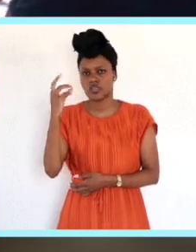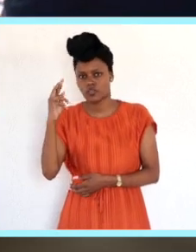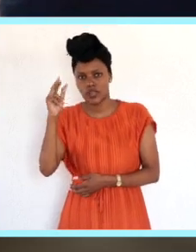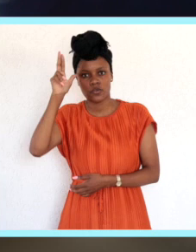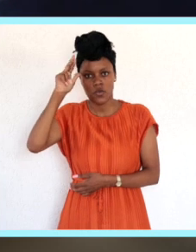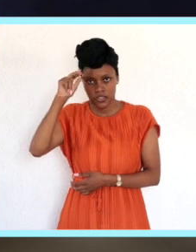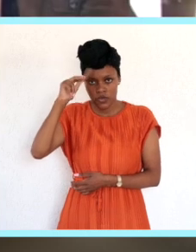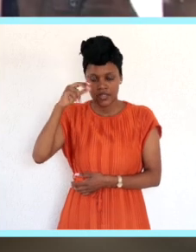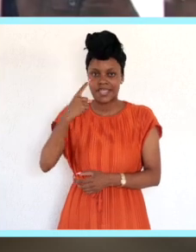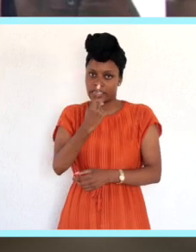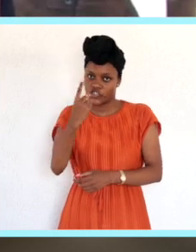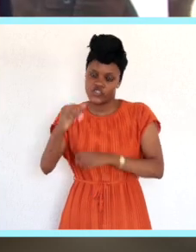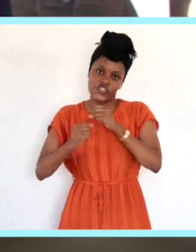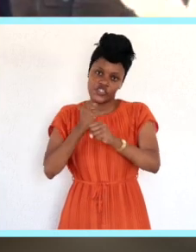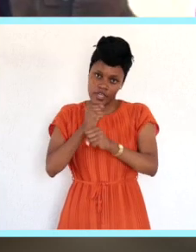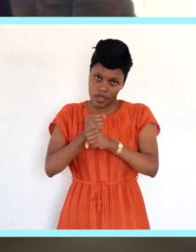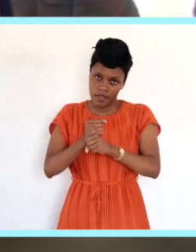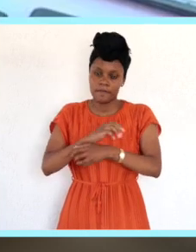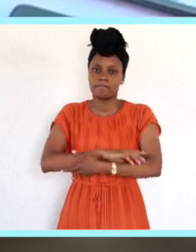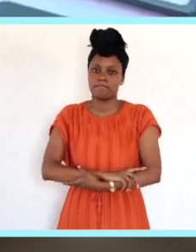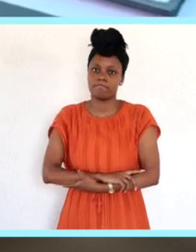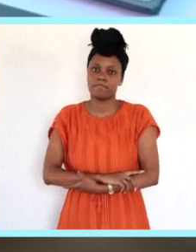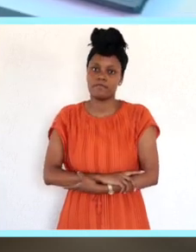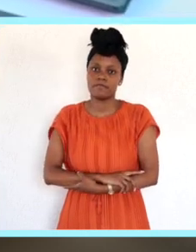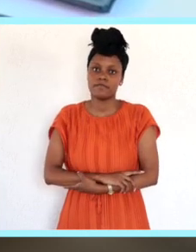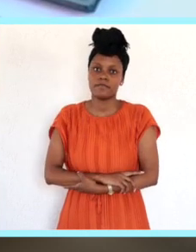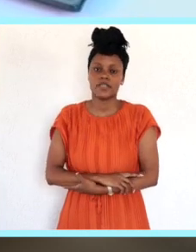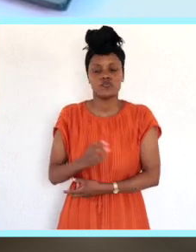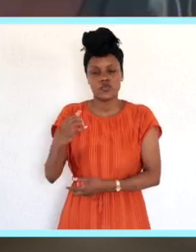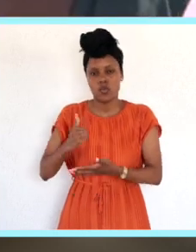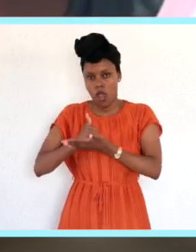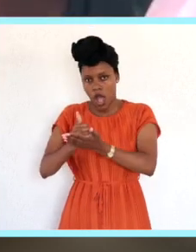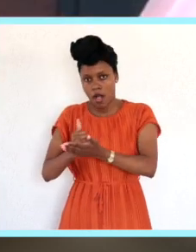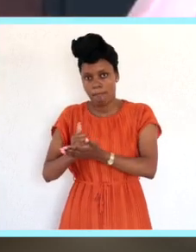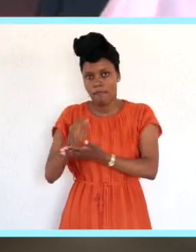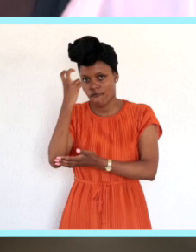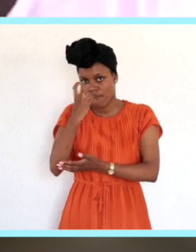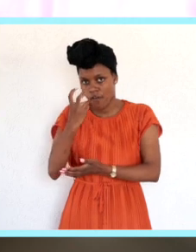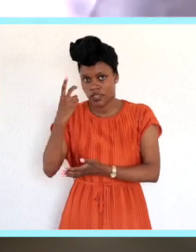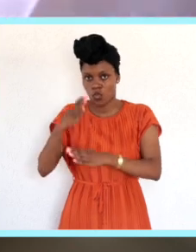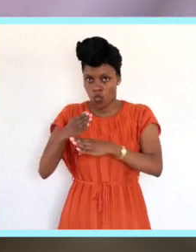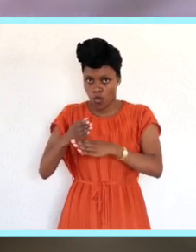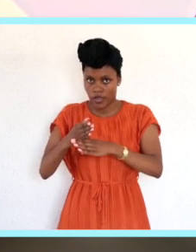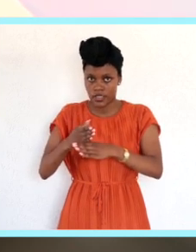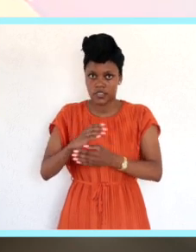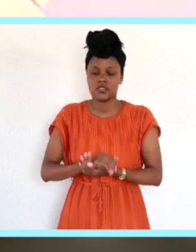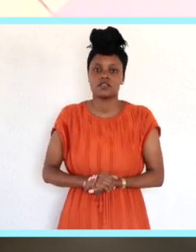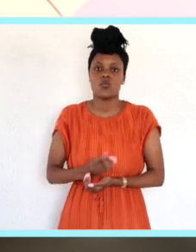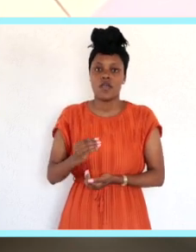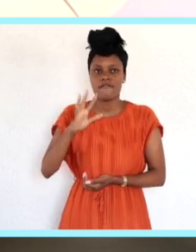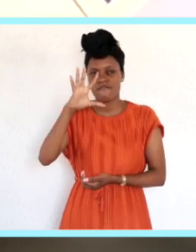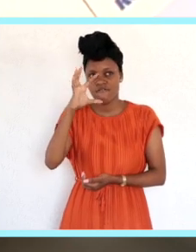,200 graduates per year that we are pulling through to industry. We've signed over 150